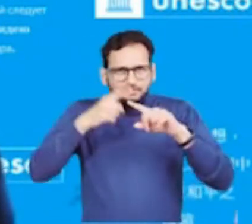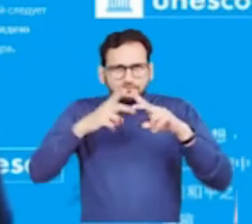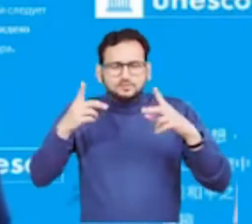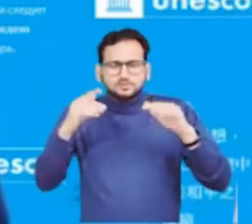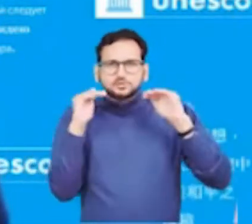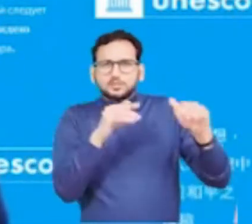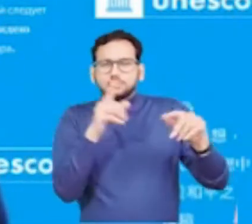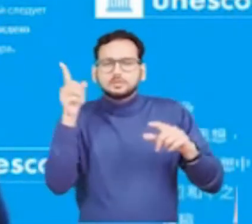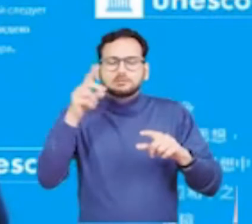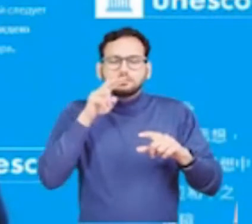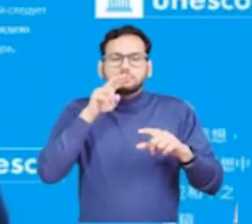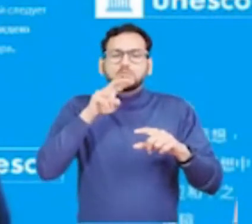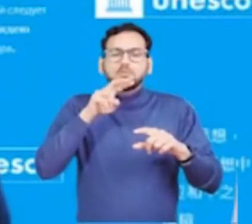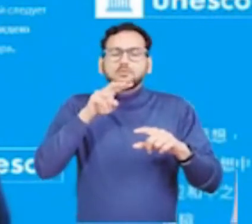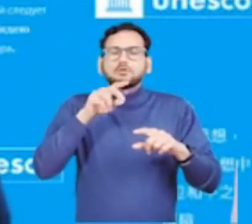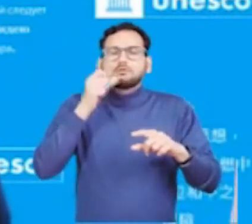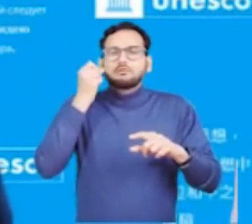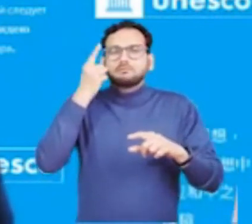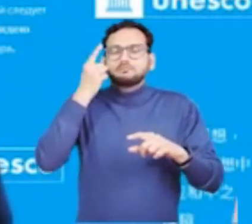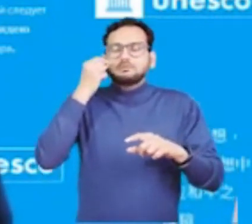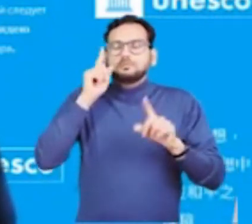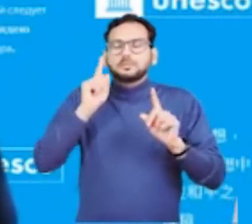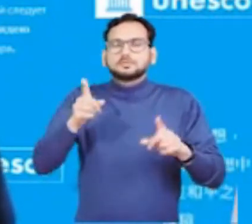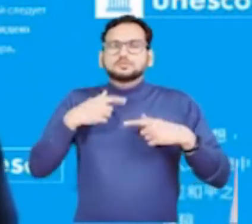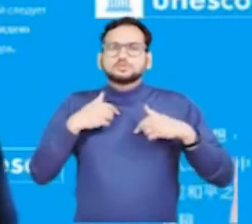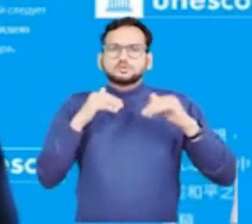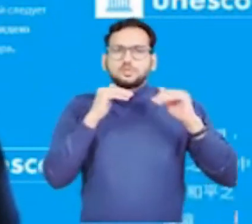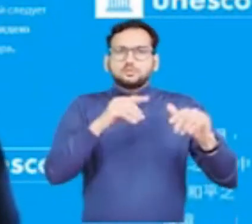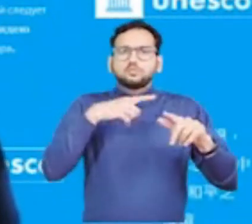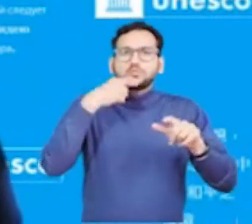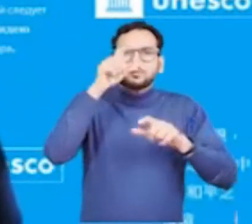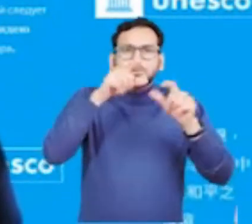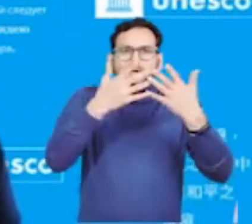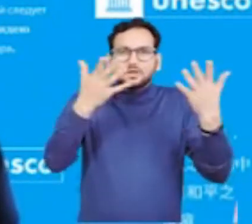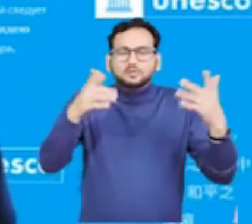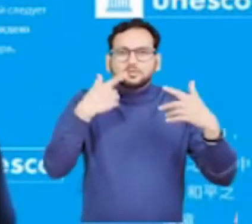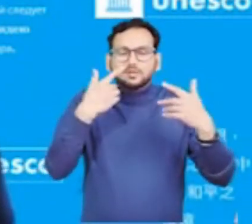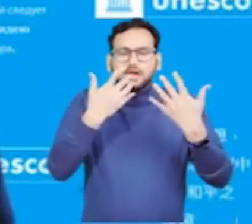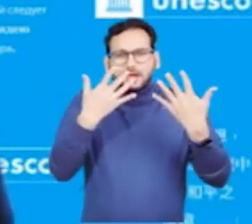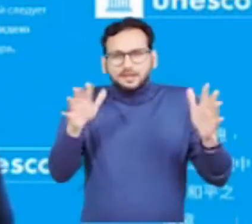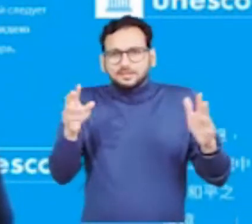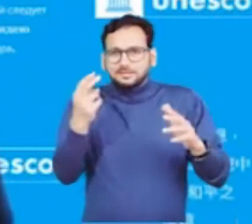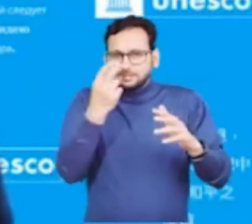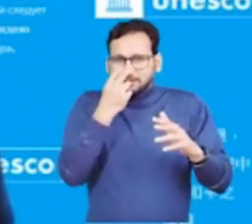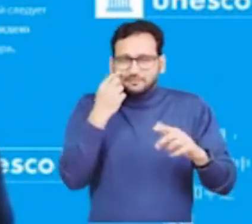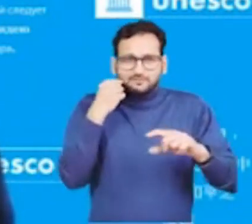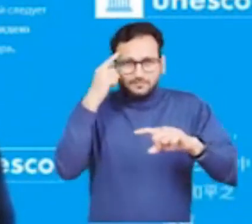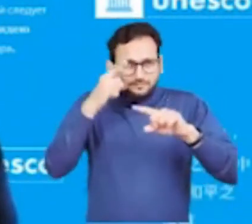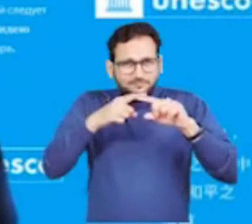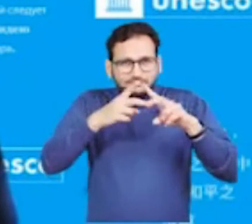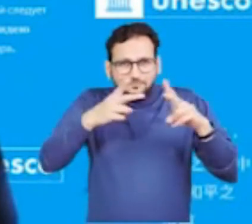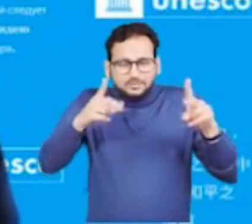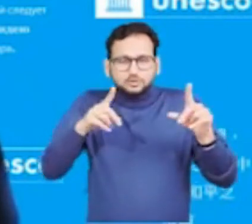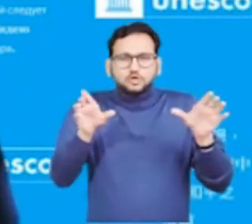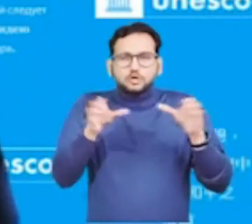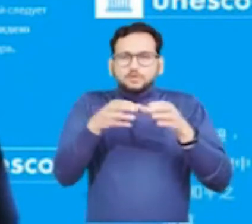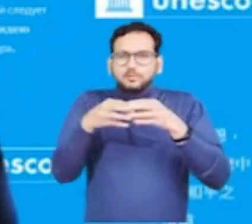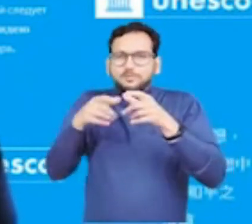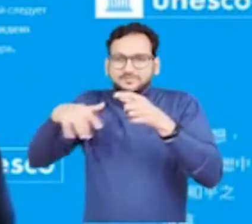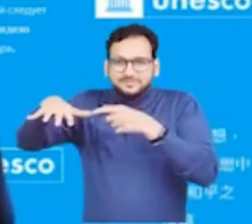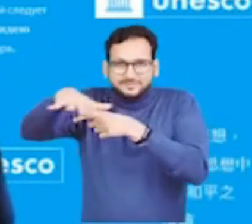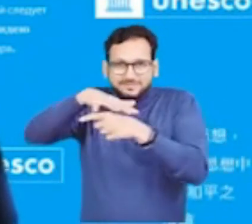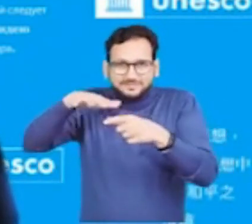of Persons with Disabilities, let us all commit to work together to tackle the obstacles, injustices and discrimination